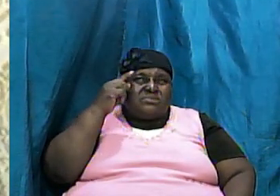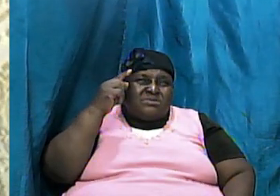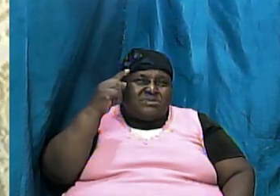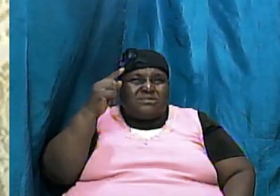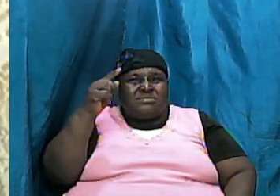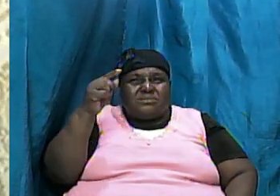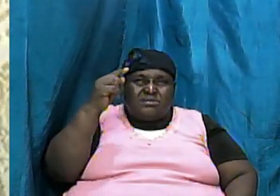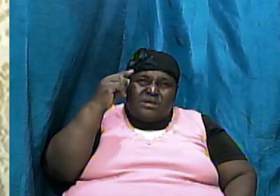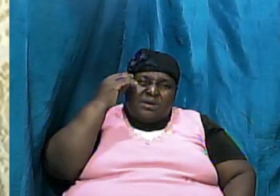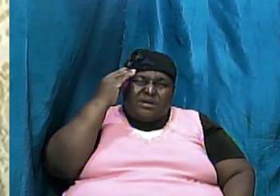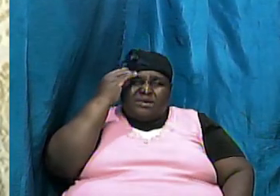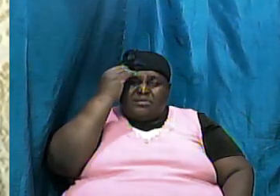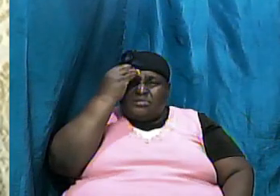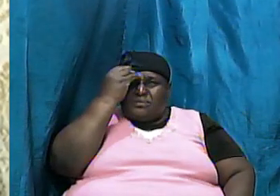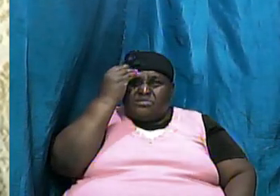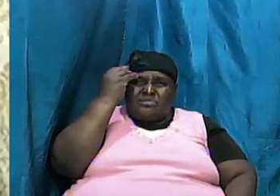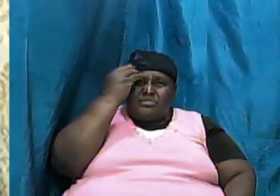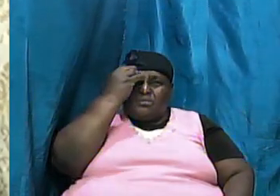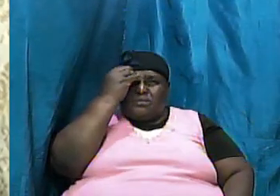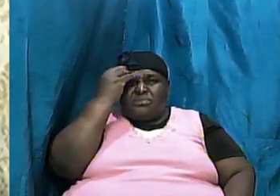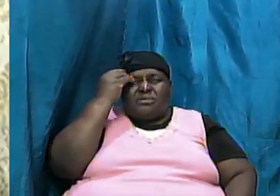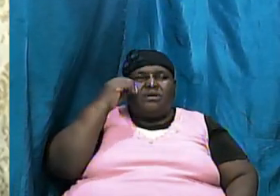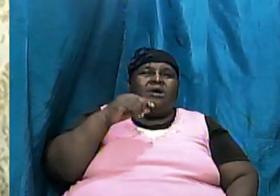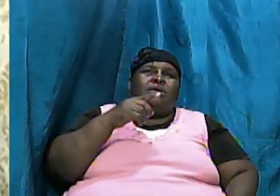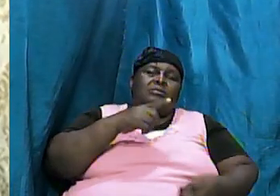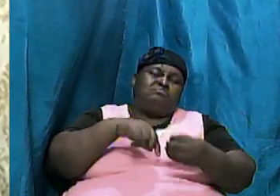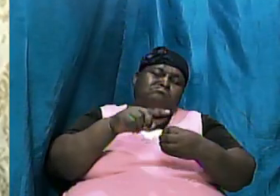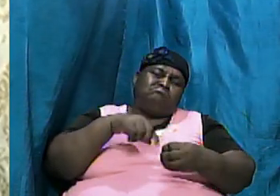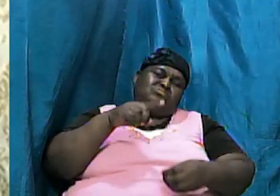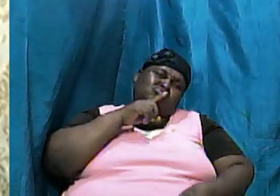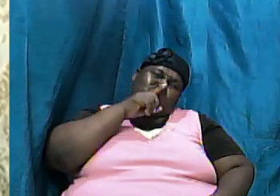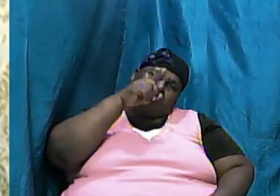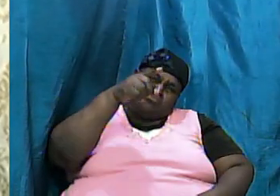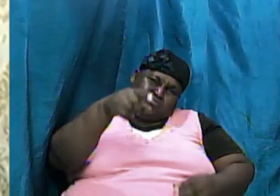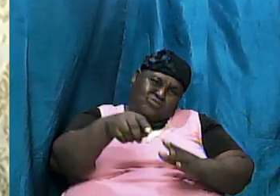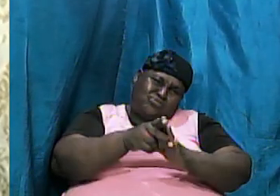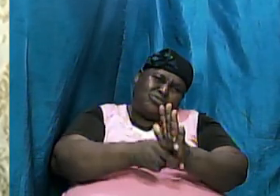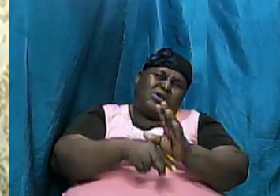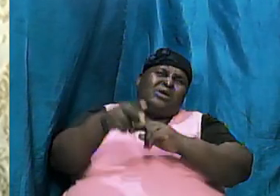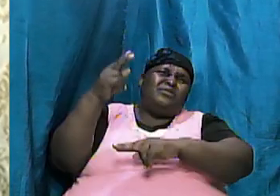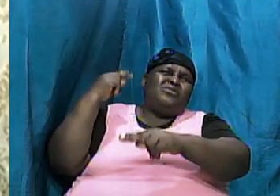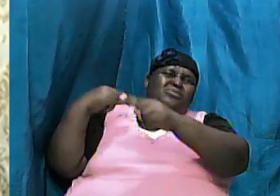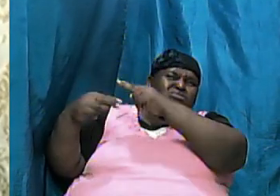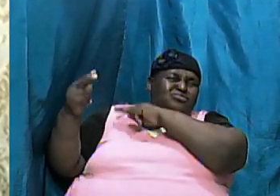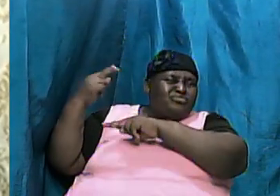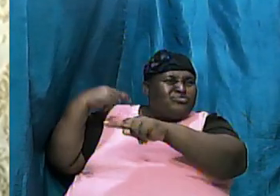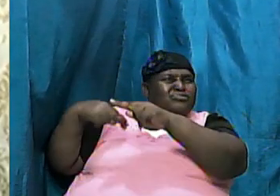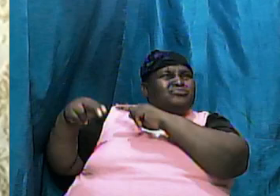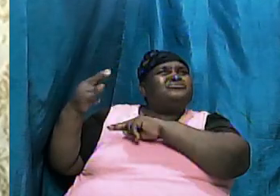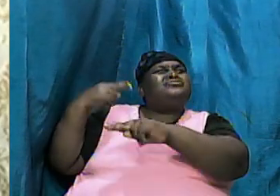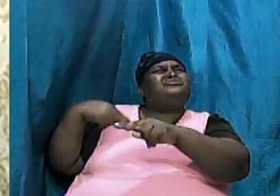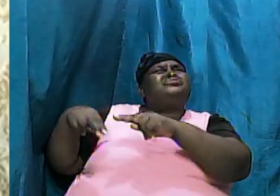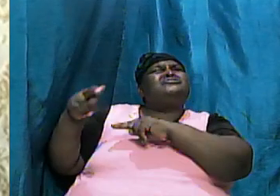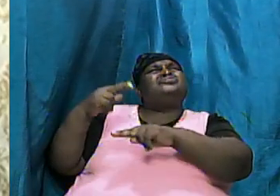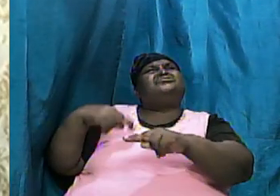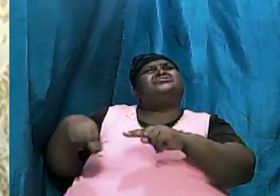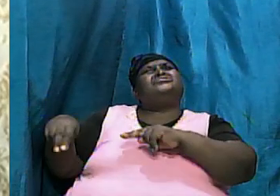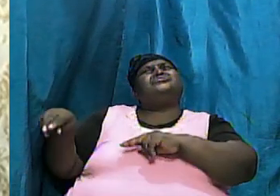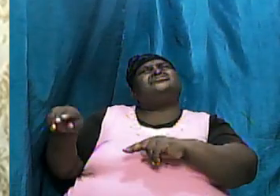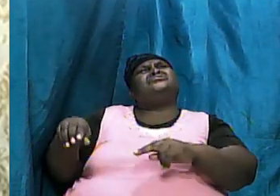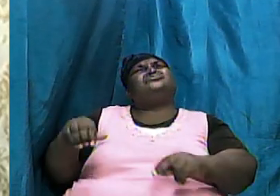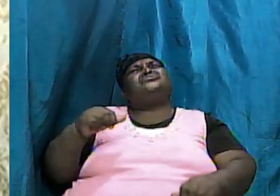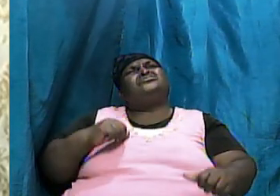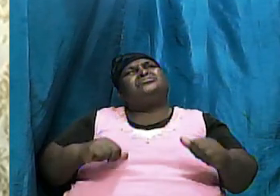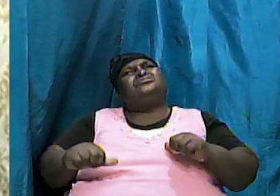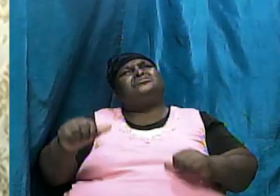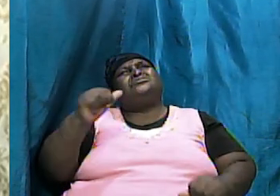about the truthfulness about the historical accuracy about the